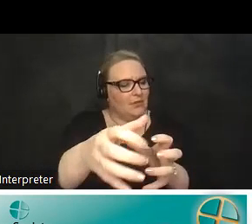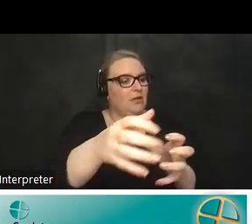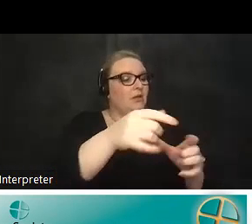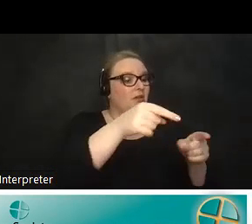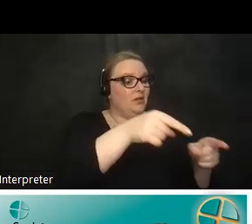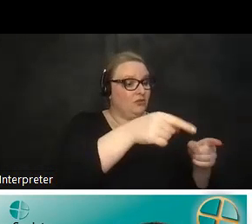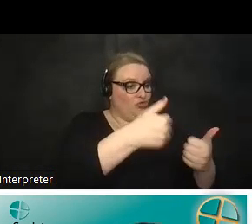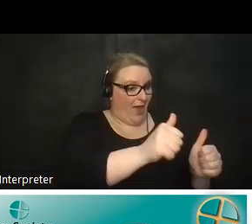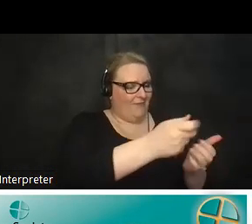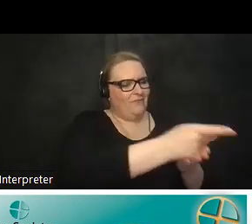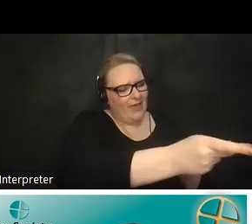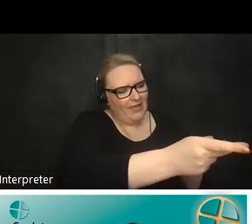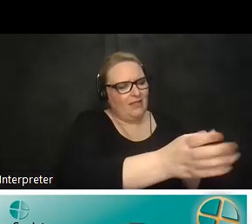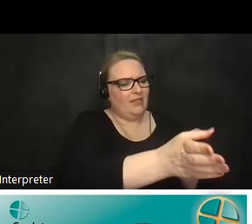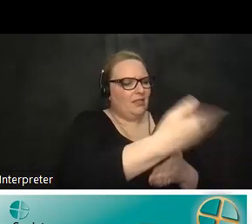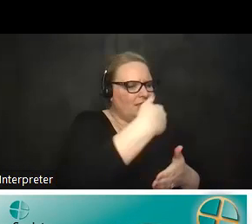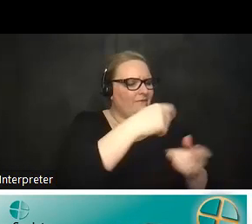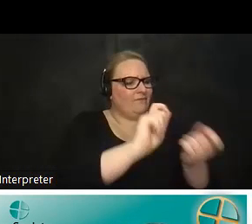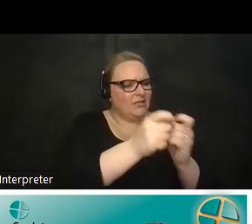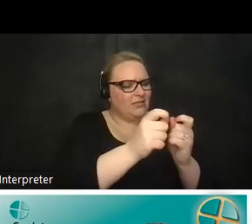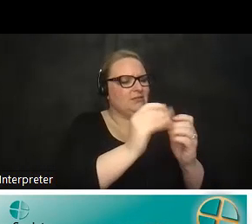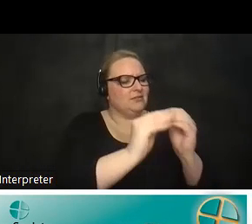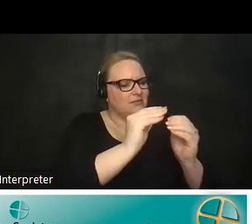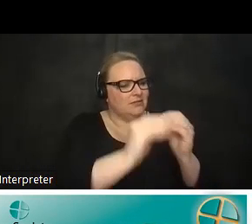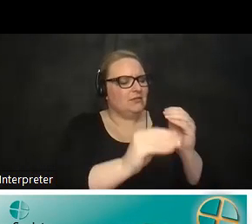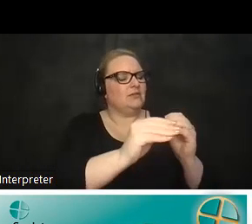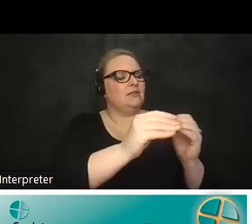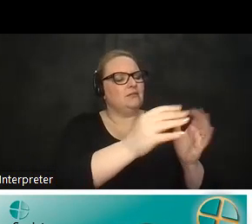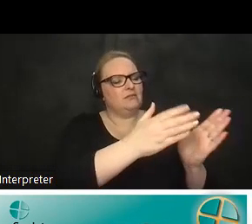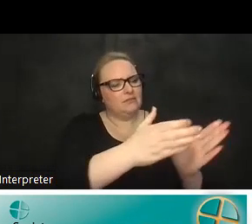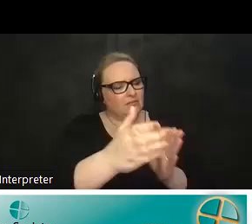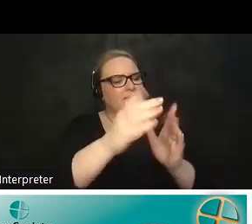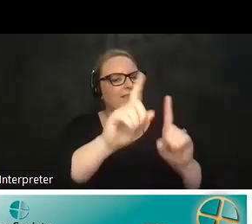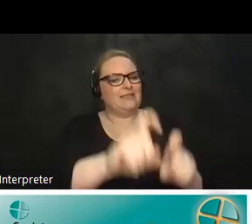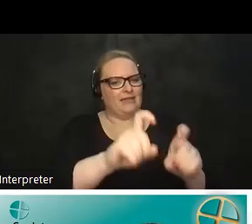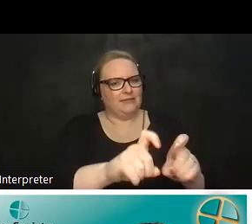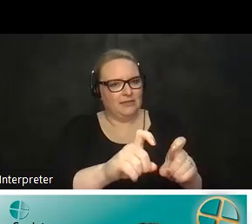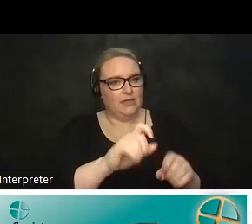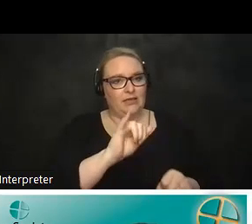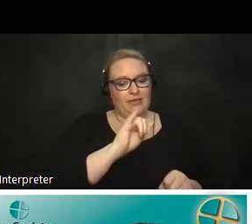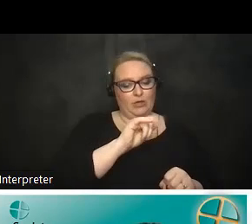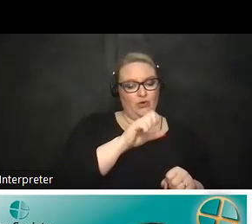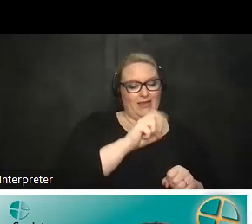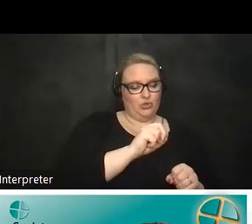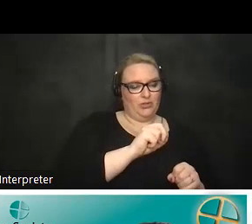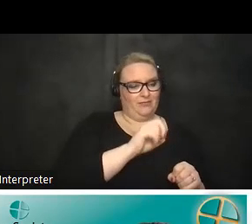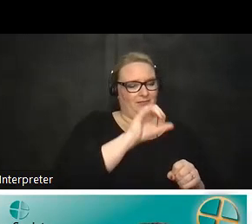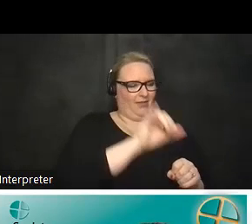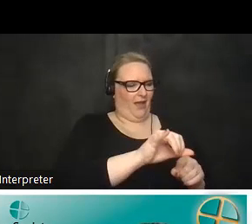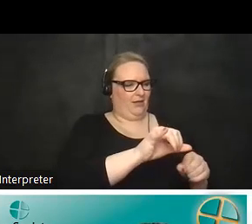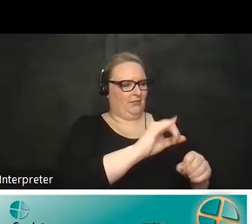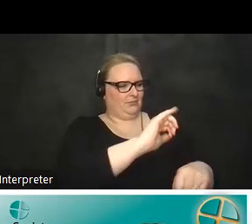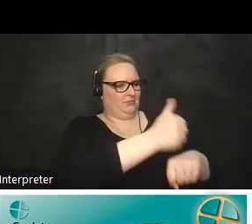try them out again revise a little bit and then test so the test phase and the iteration and test phase may take a few cycles